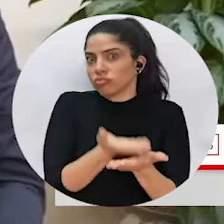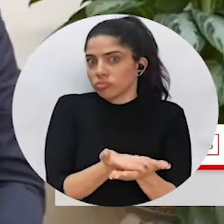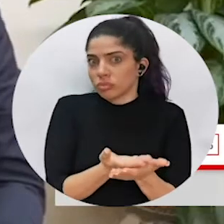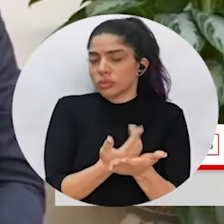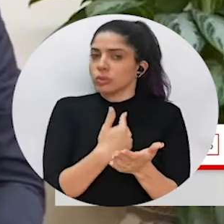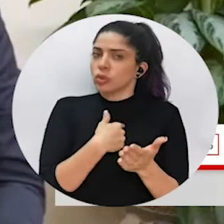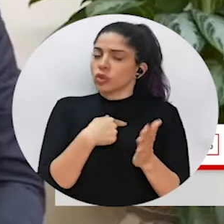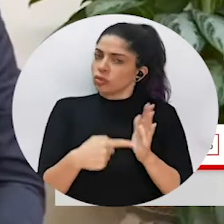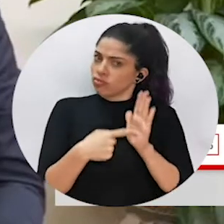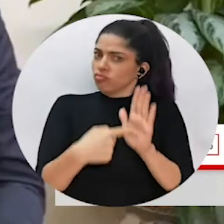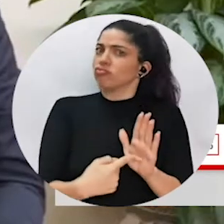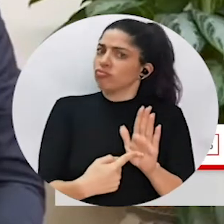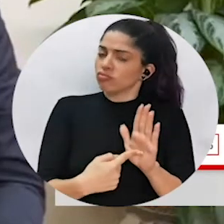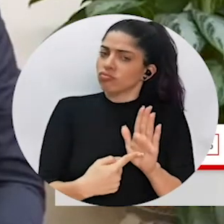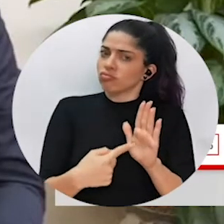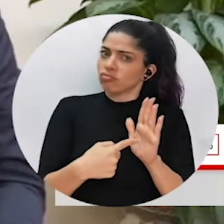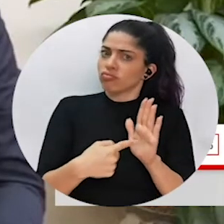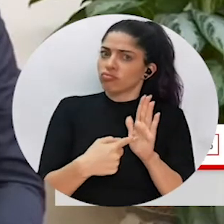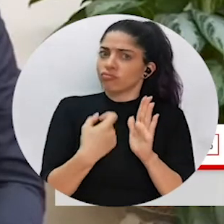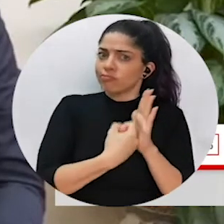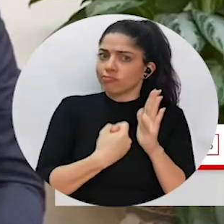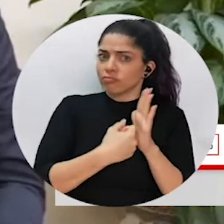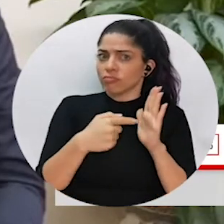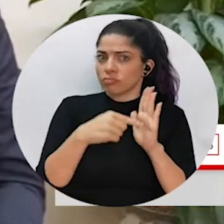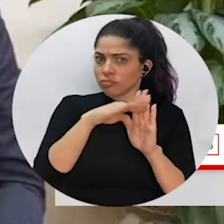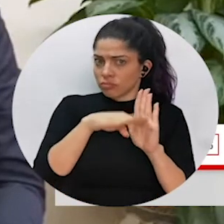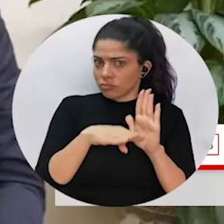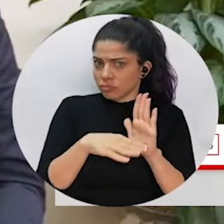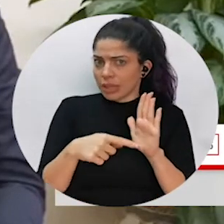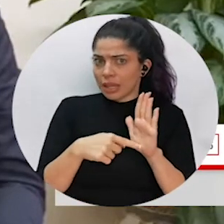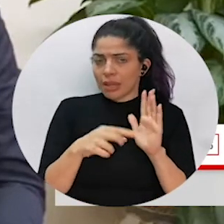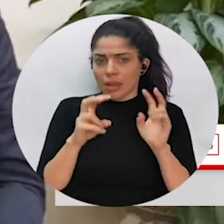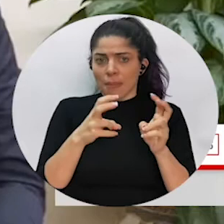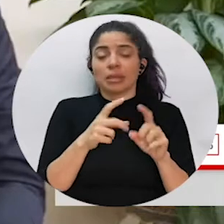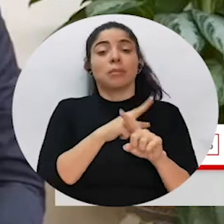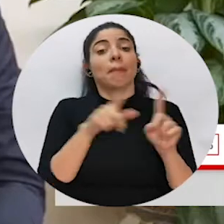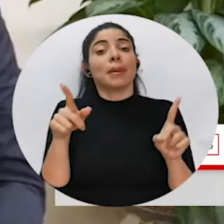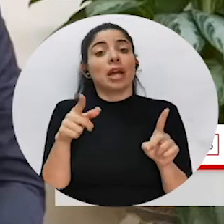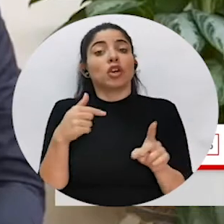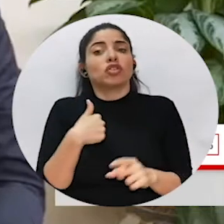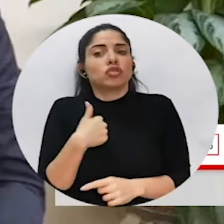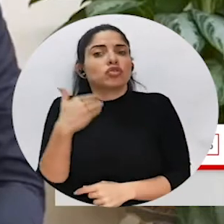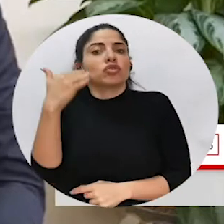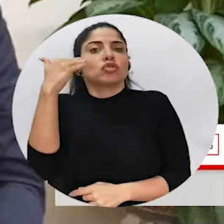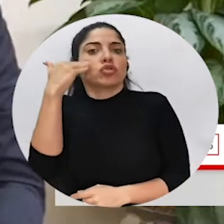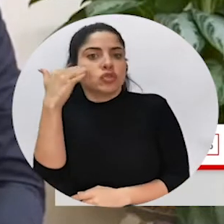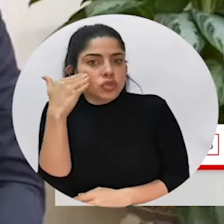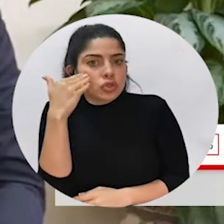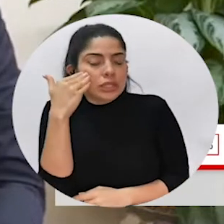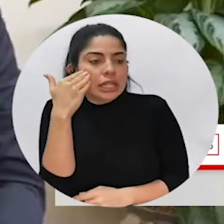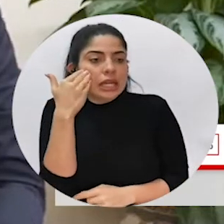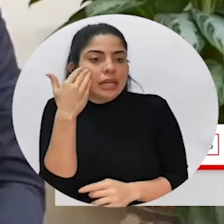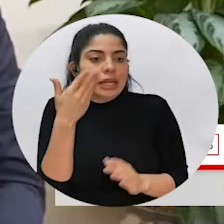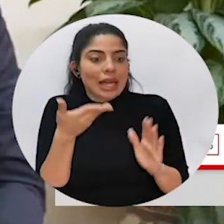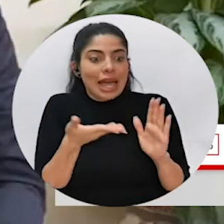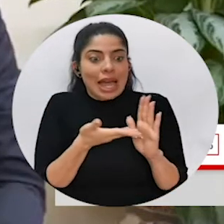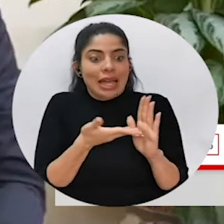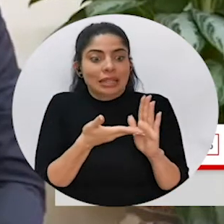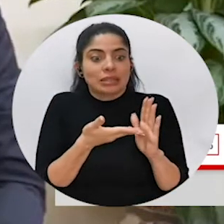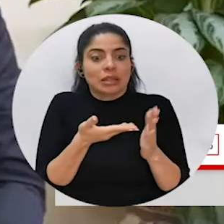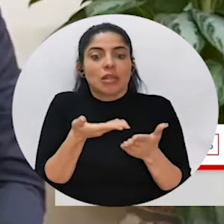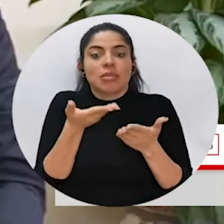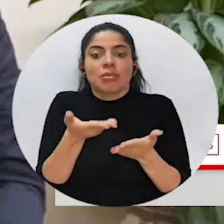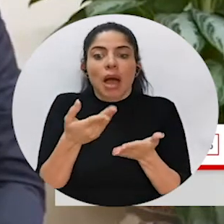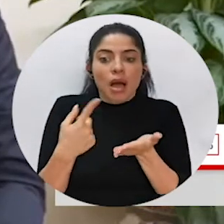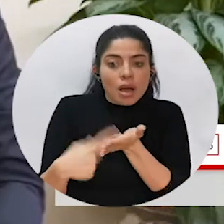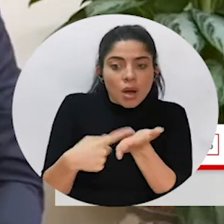and I stood for this position. Even though I know that this